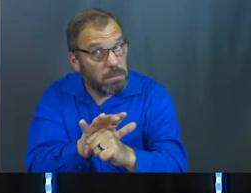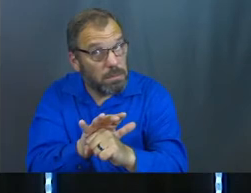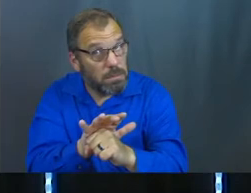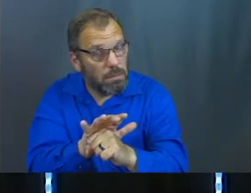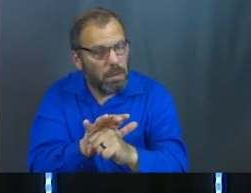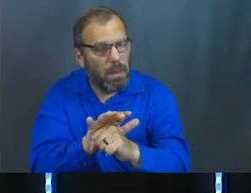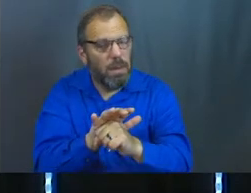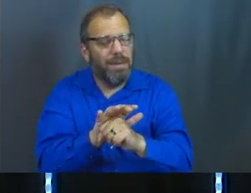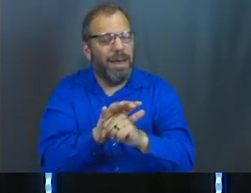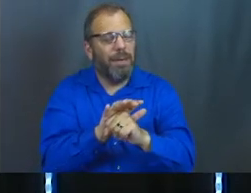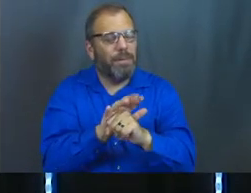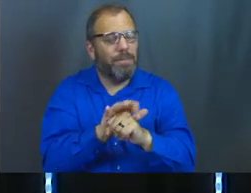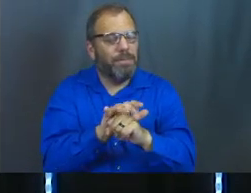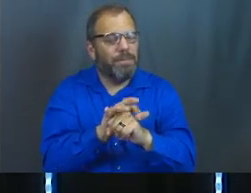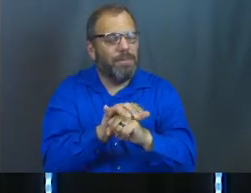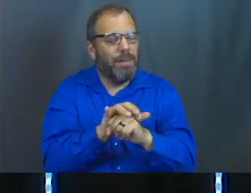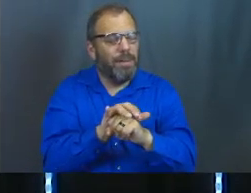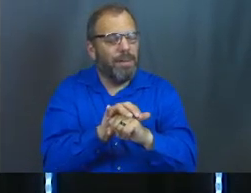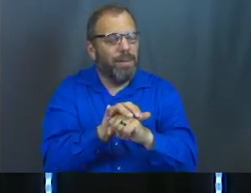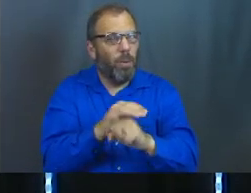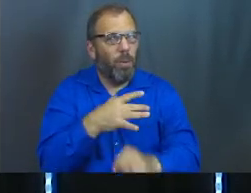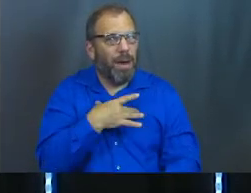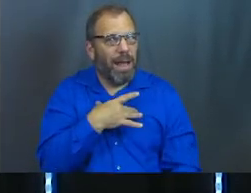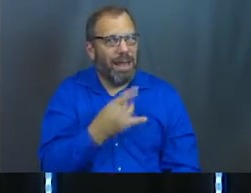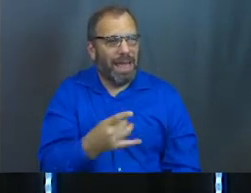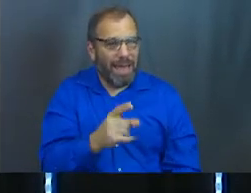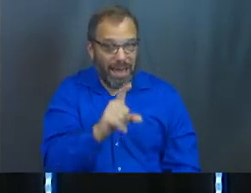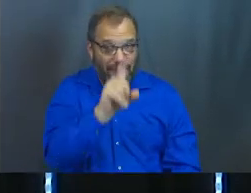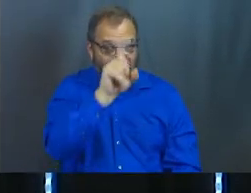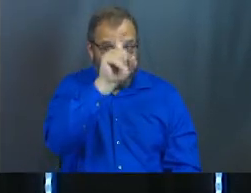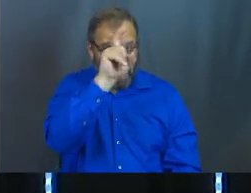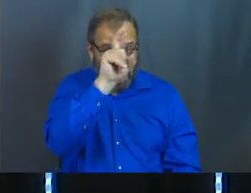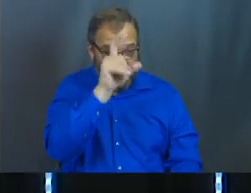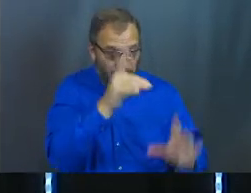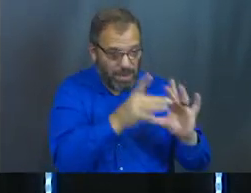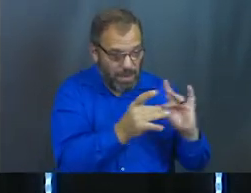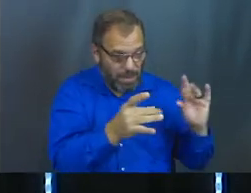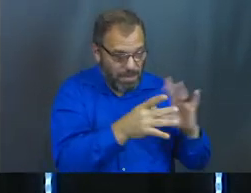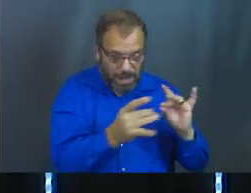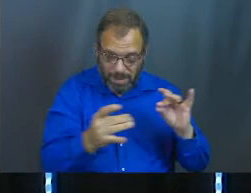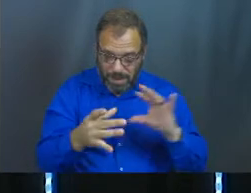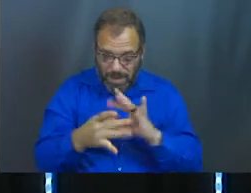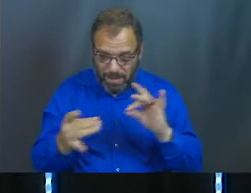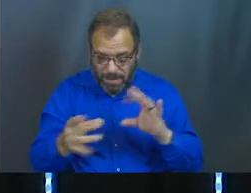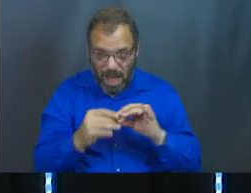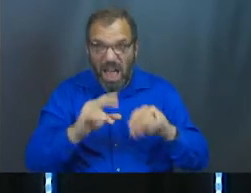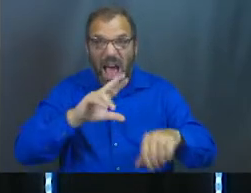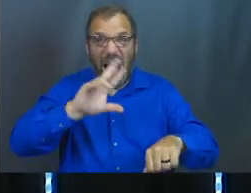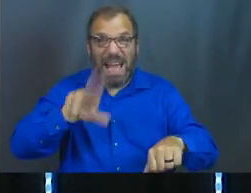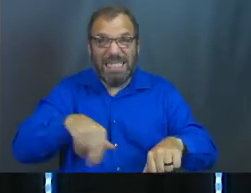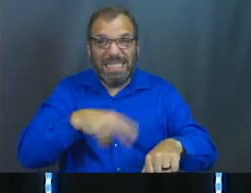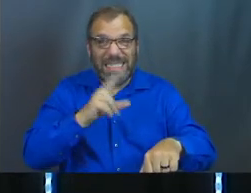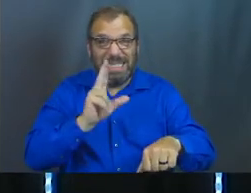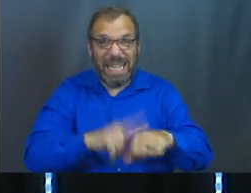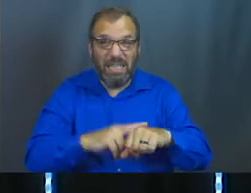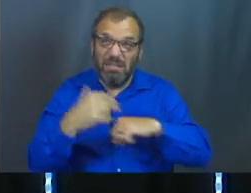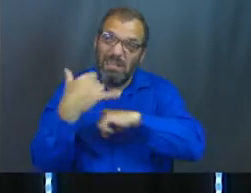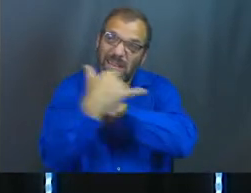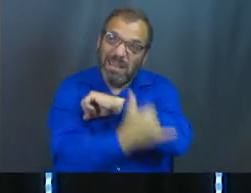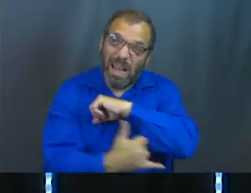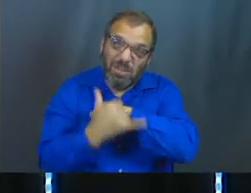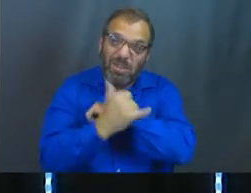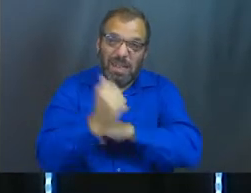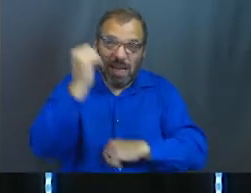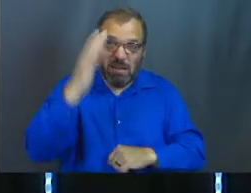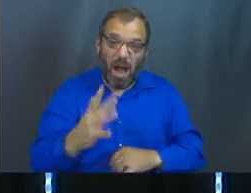And what I love here is that Pharaoh's getting a message about an entire nation. And